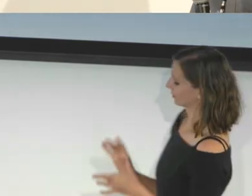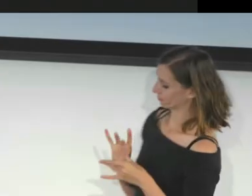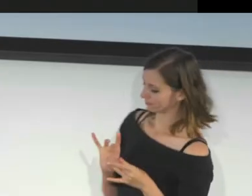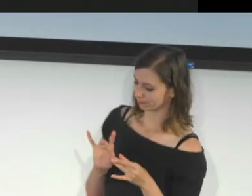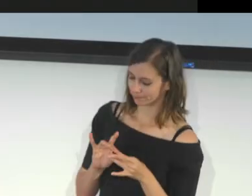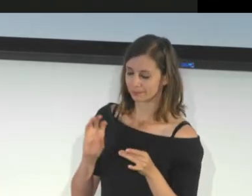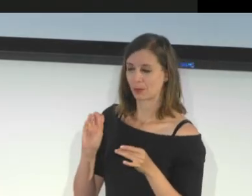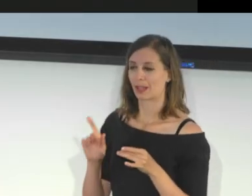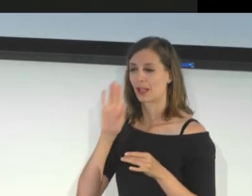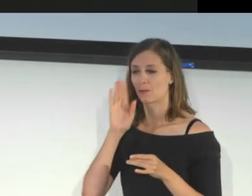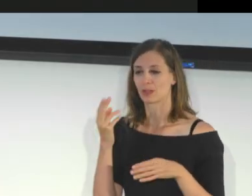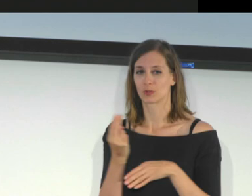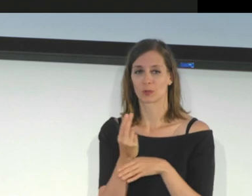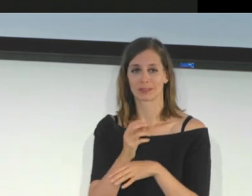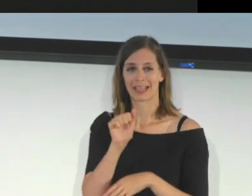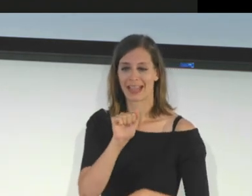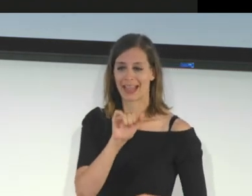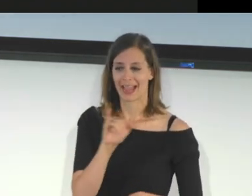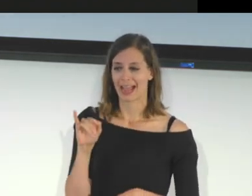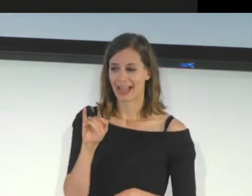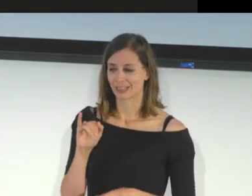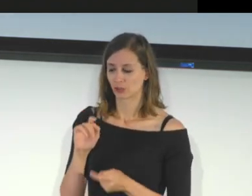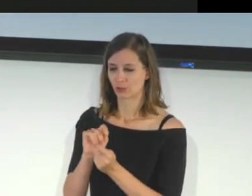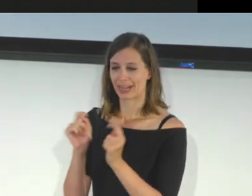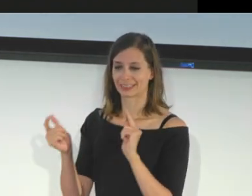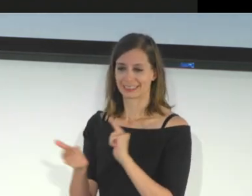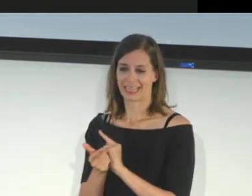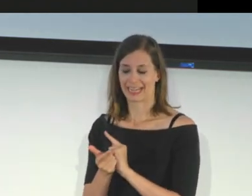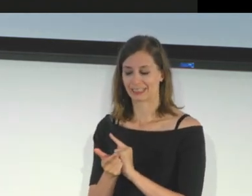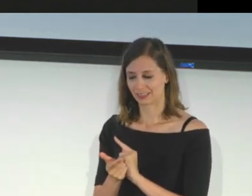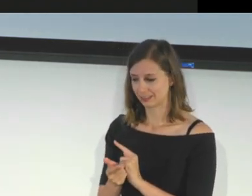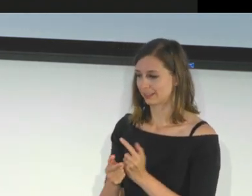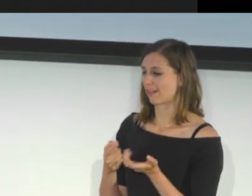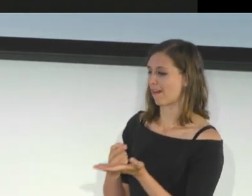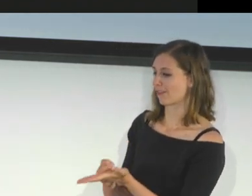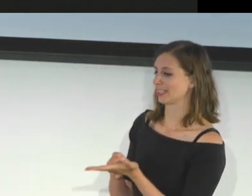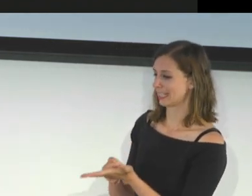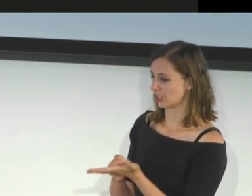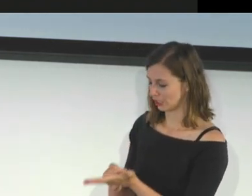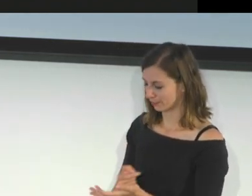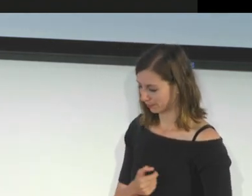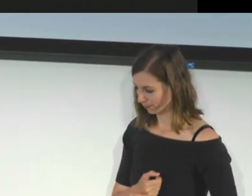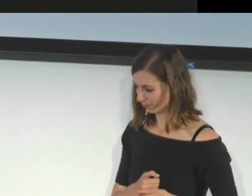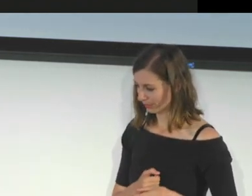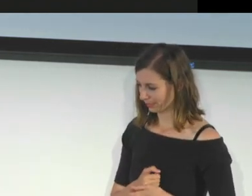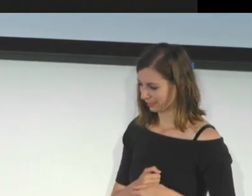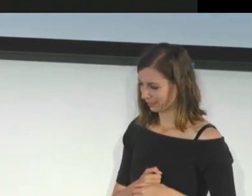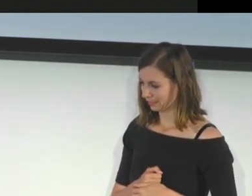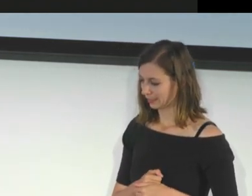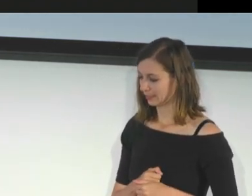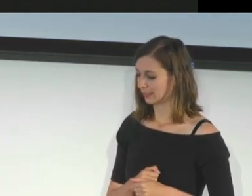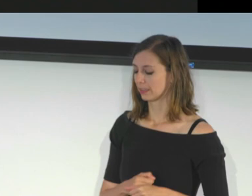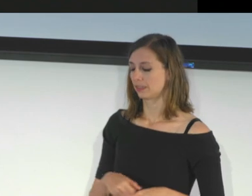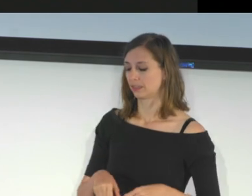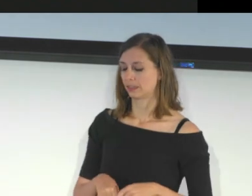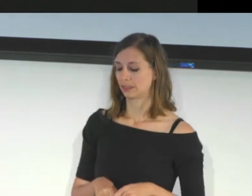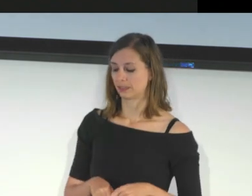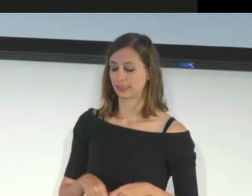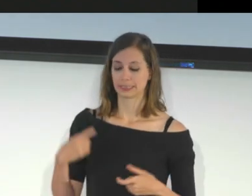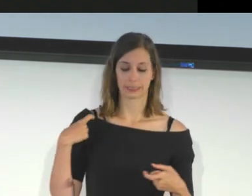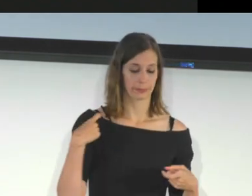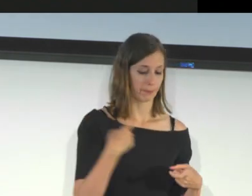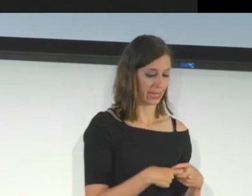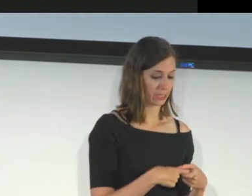On this one, we will use AI to translate a conversation, to instantly translate a conversation.